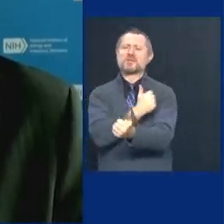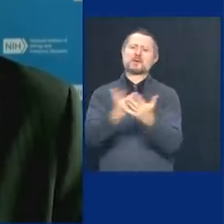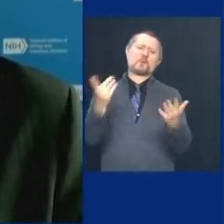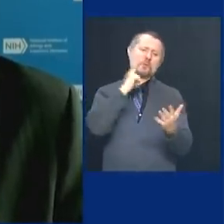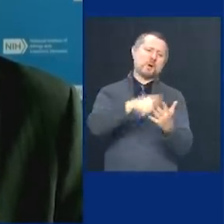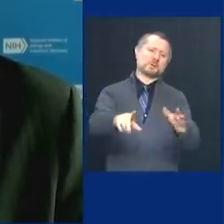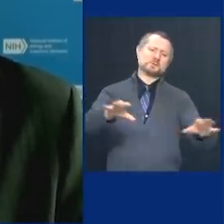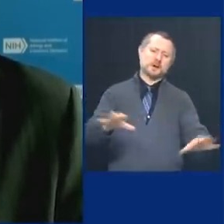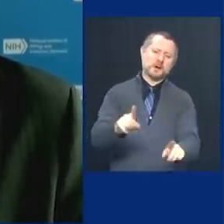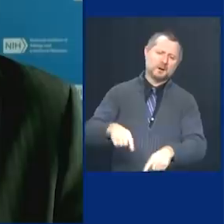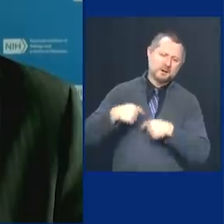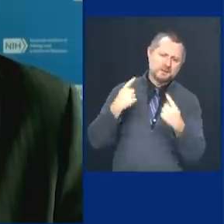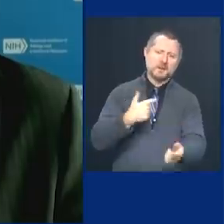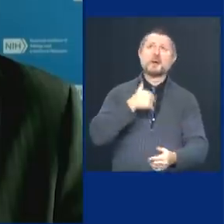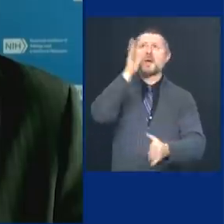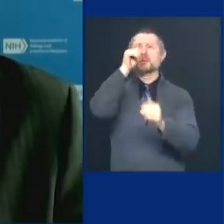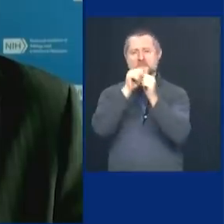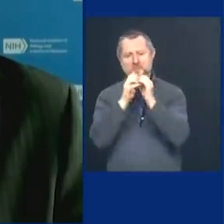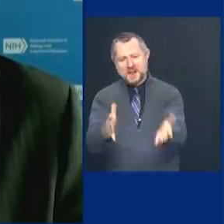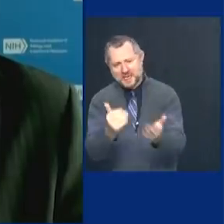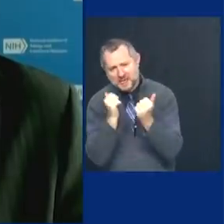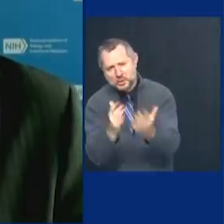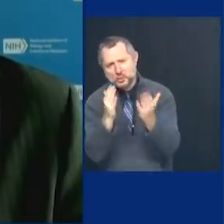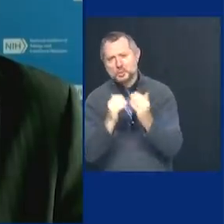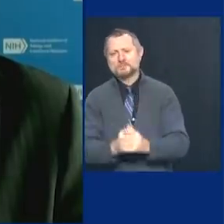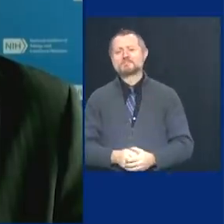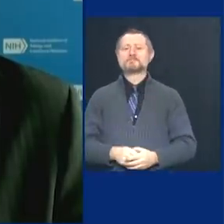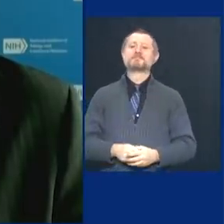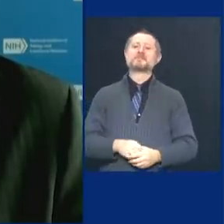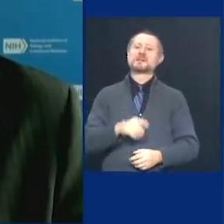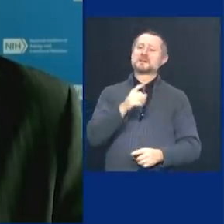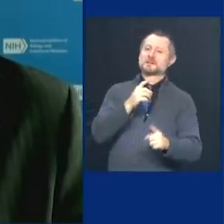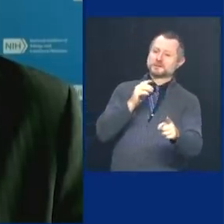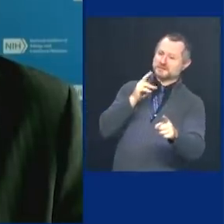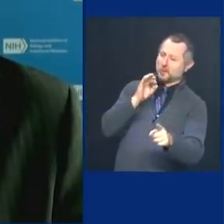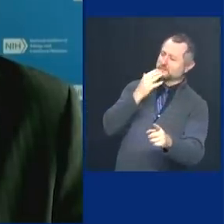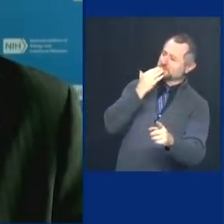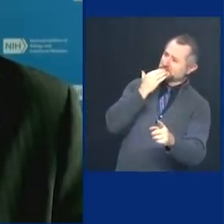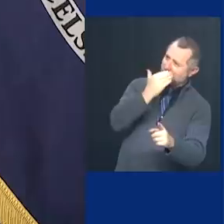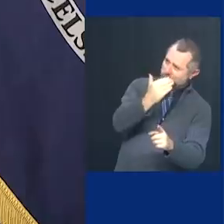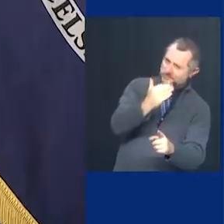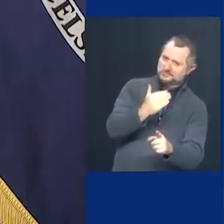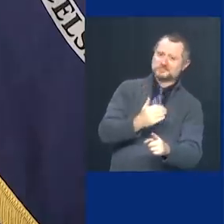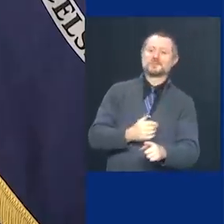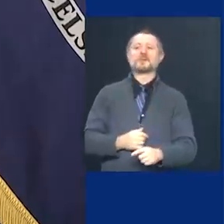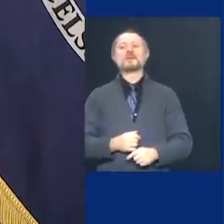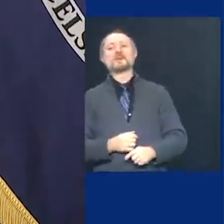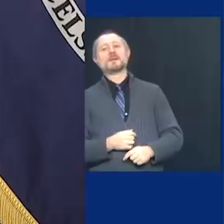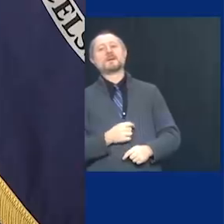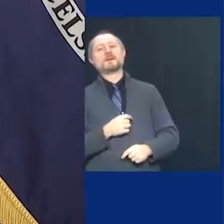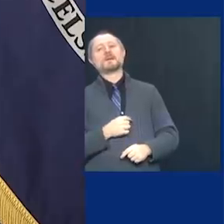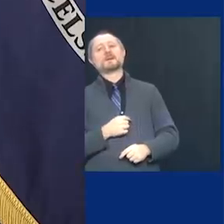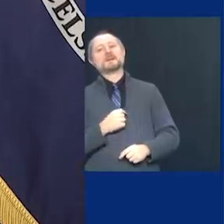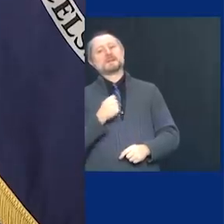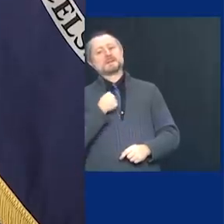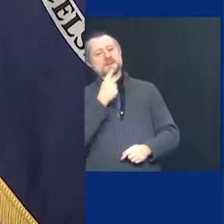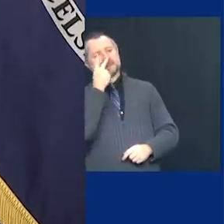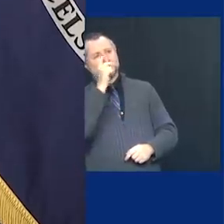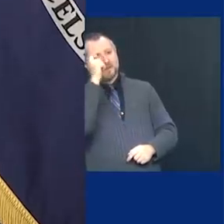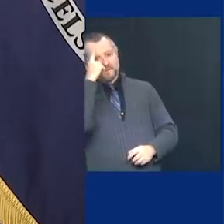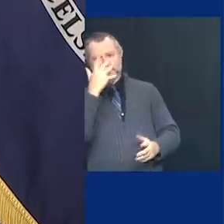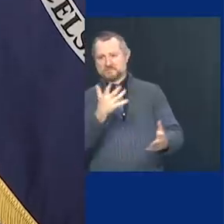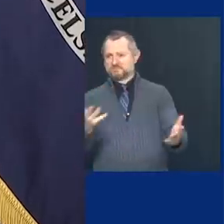country. God bless you. God bless you. Thank you very much, governor. You know, this was a moment that we really got to see what people were made of.